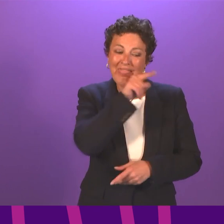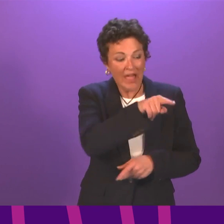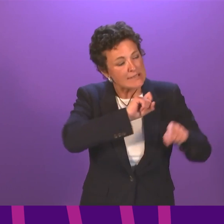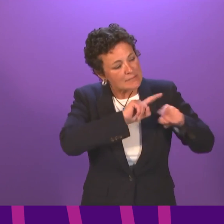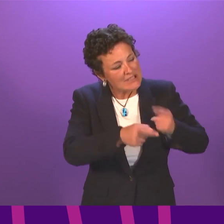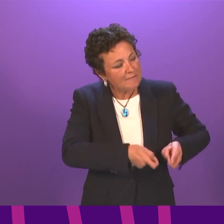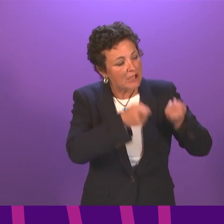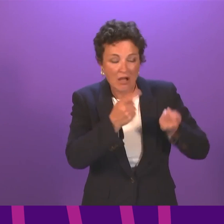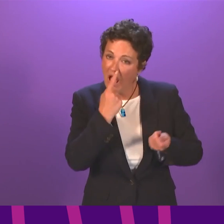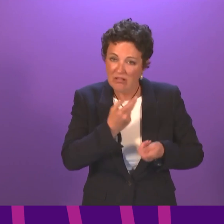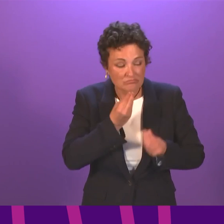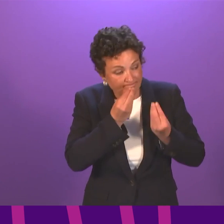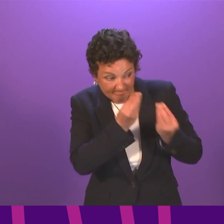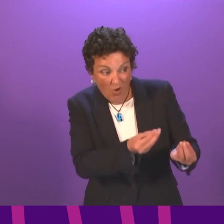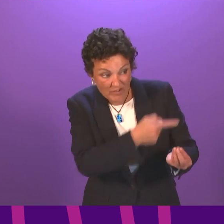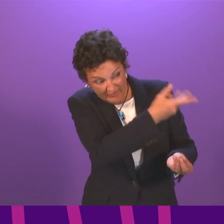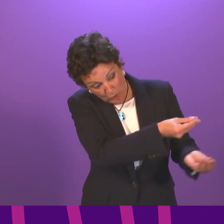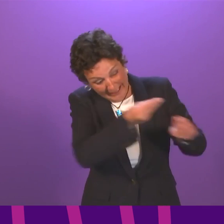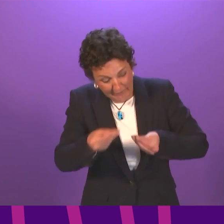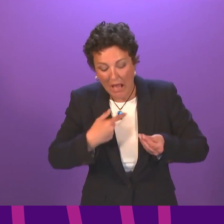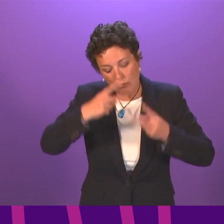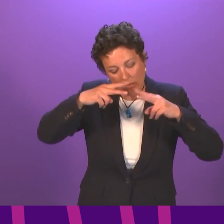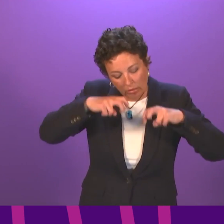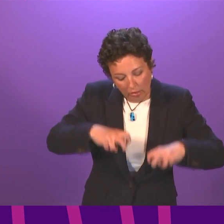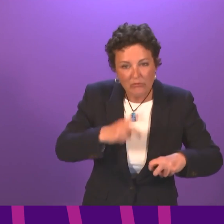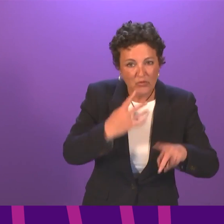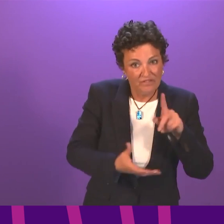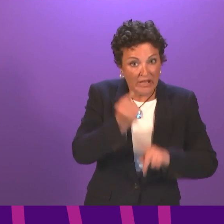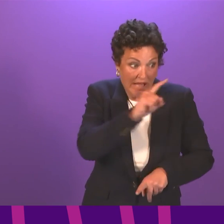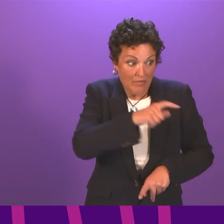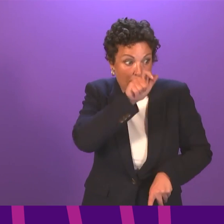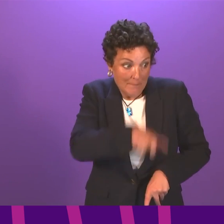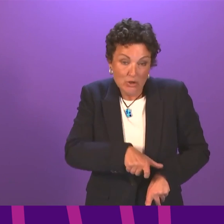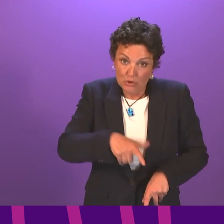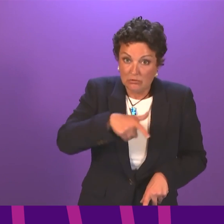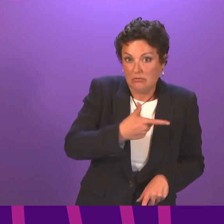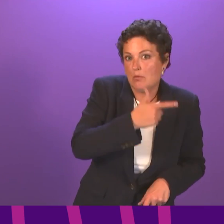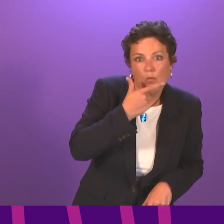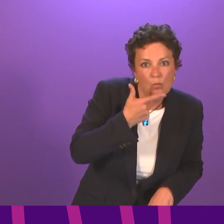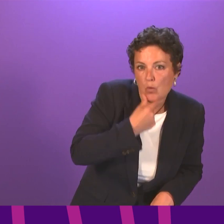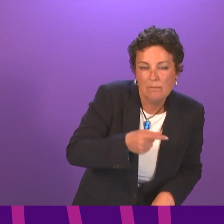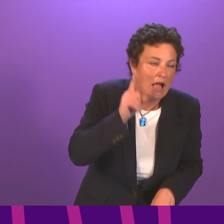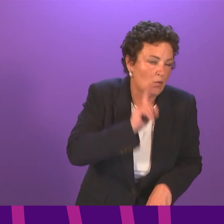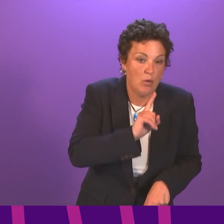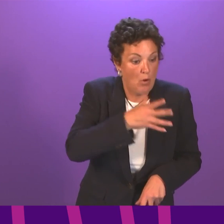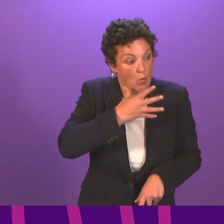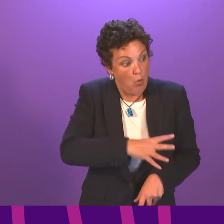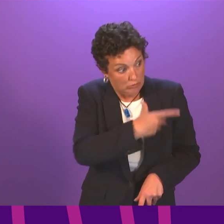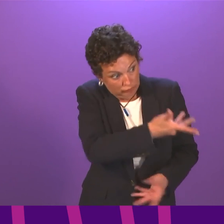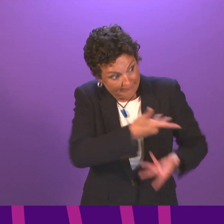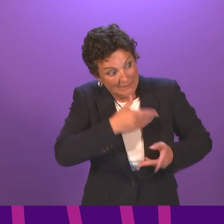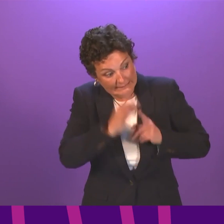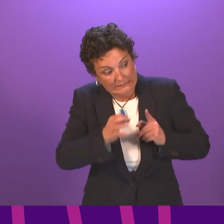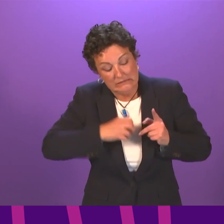raised, I repeat the offer to look into that in more detail if the patient wishes her or his details to be passed to me.